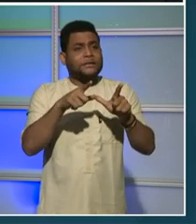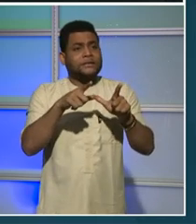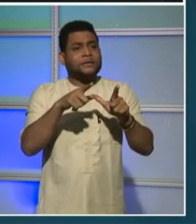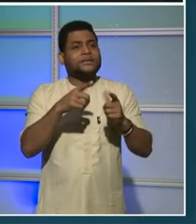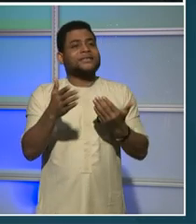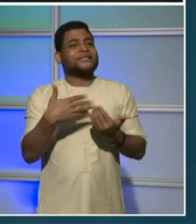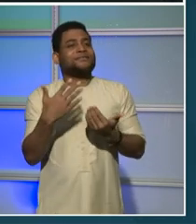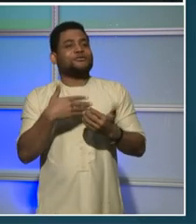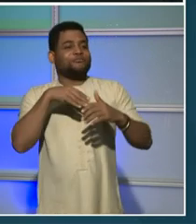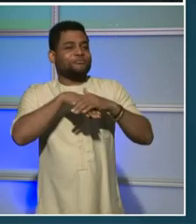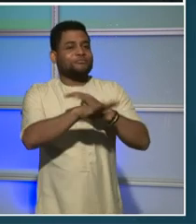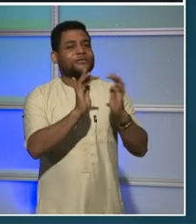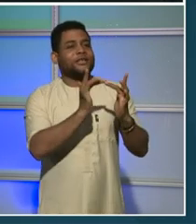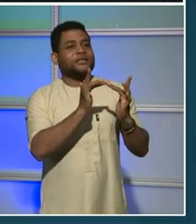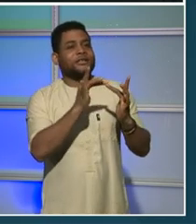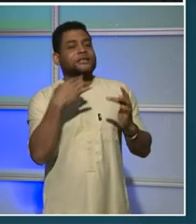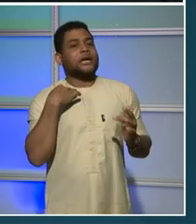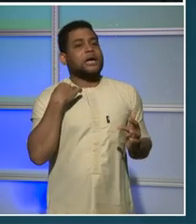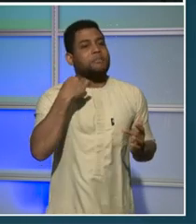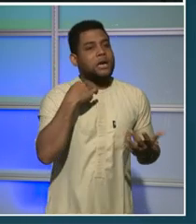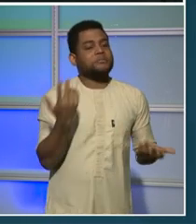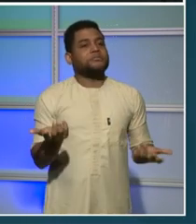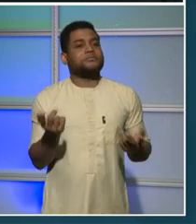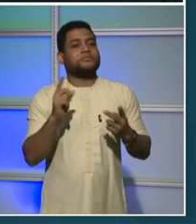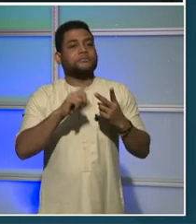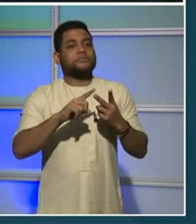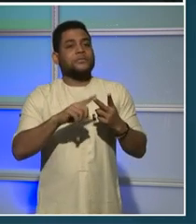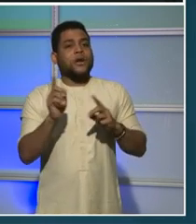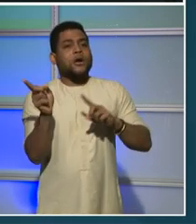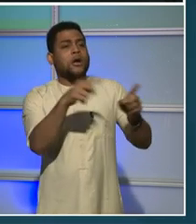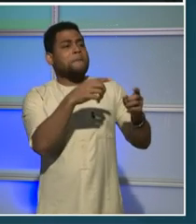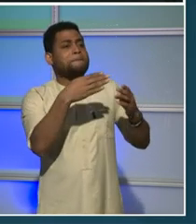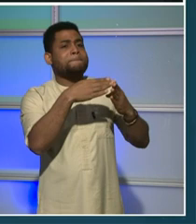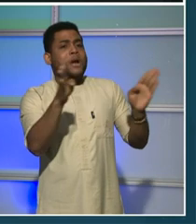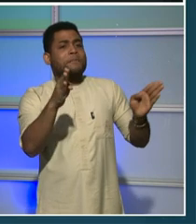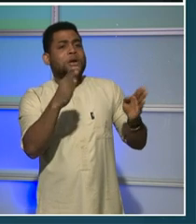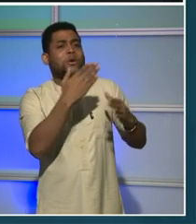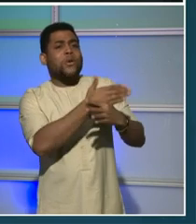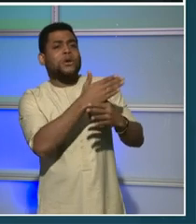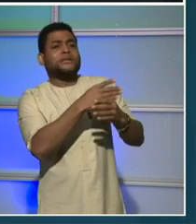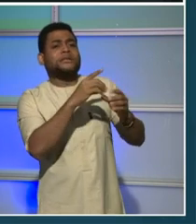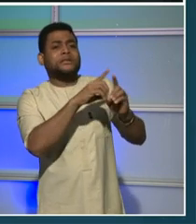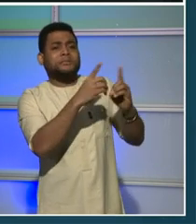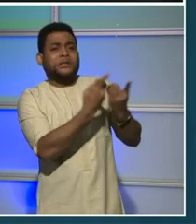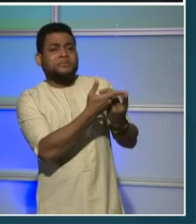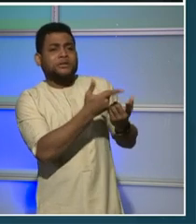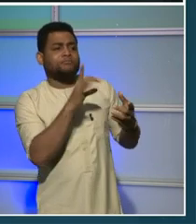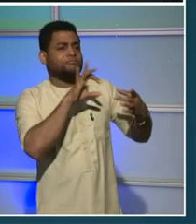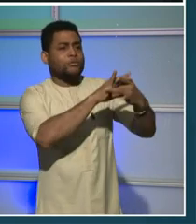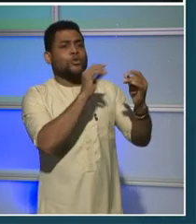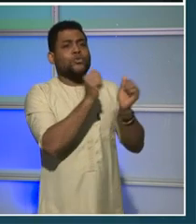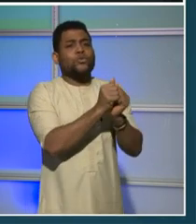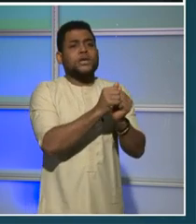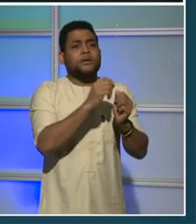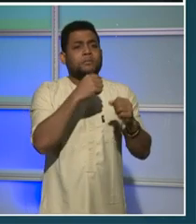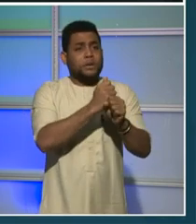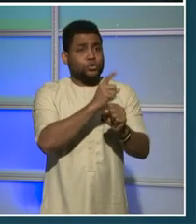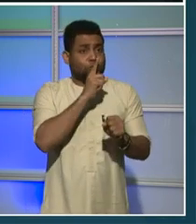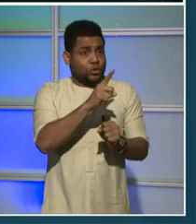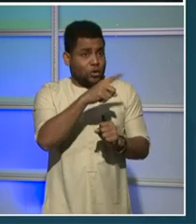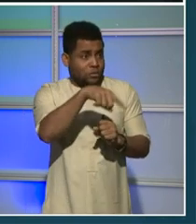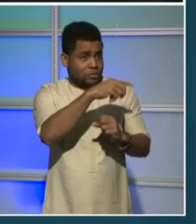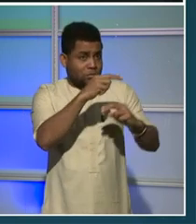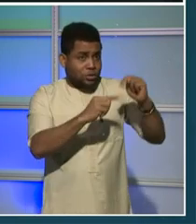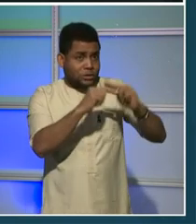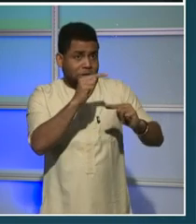to the Department of Public Works, and making sure our Department of Consumer and Regulatory Affairs provides seamless building and